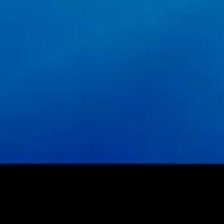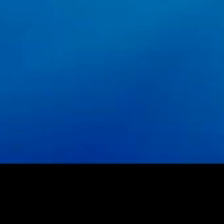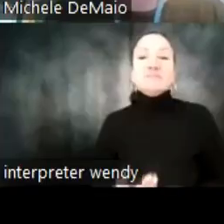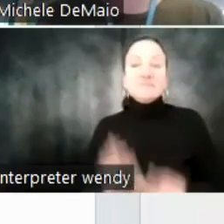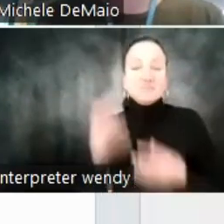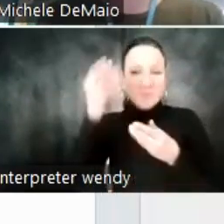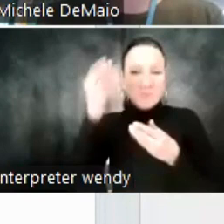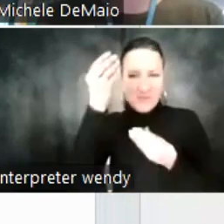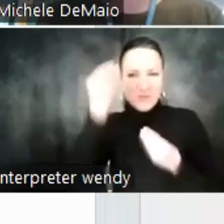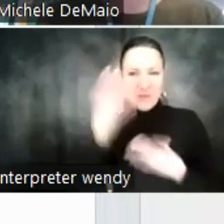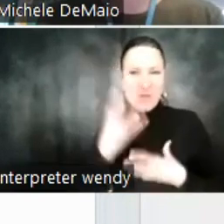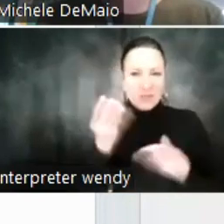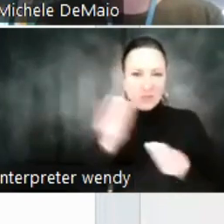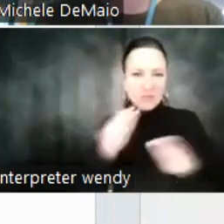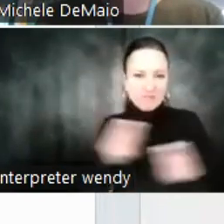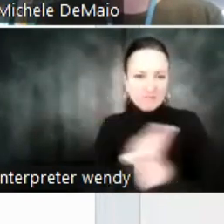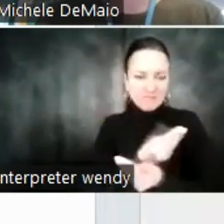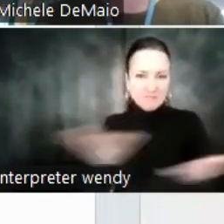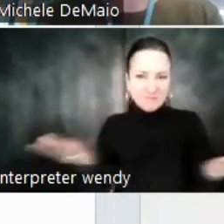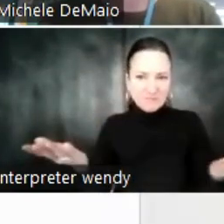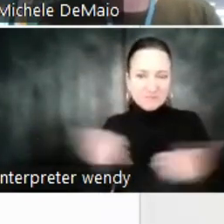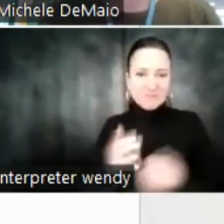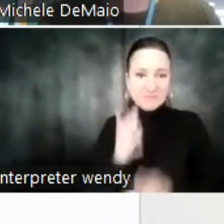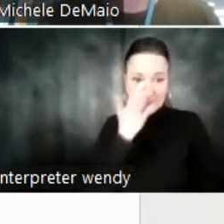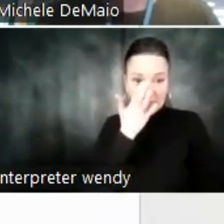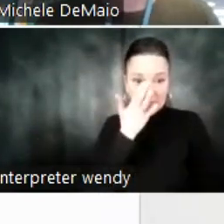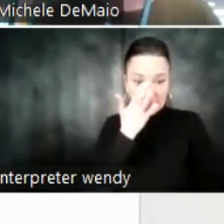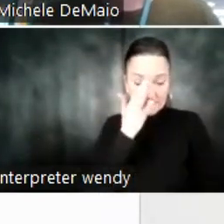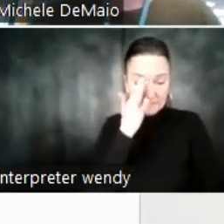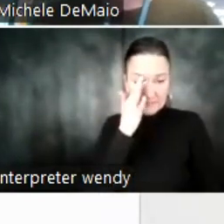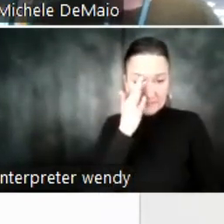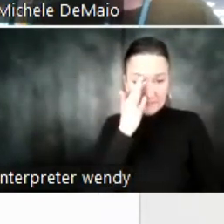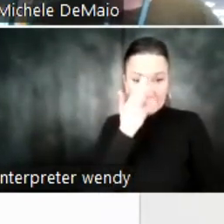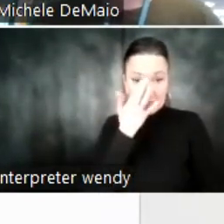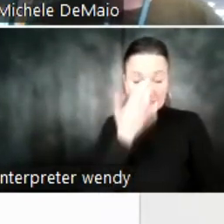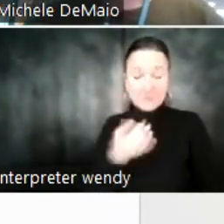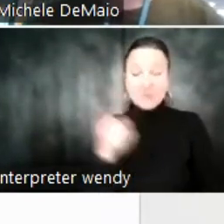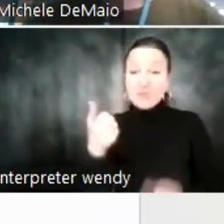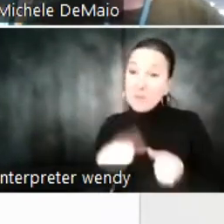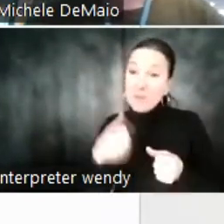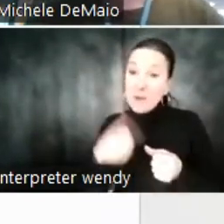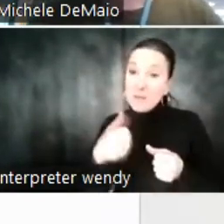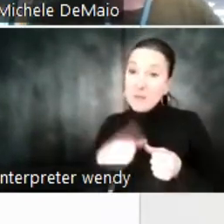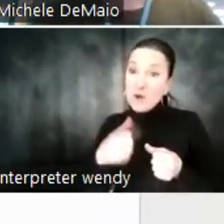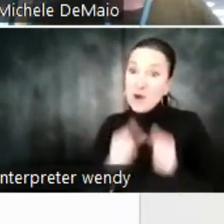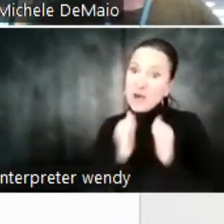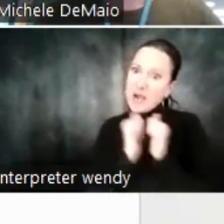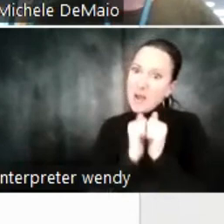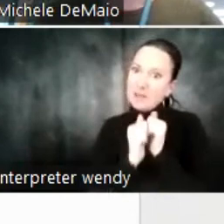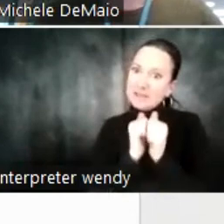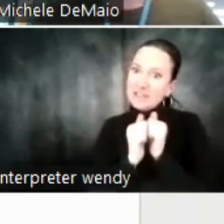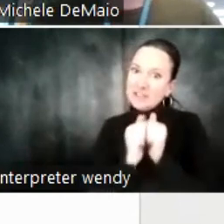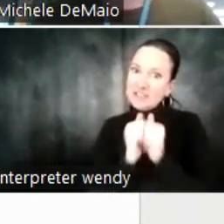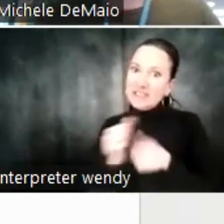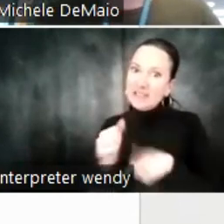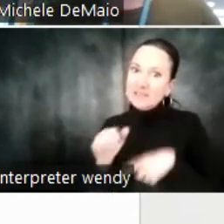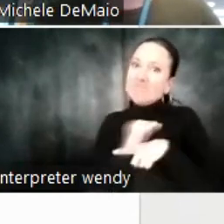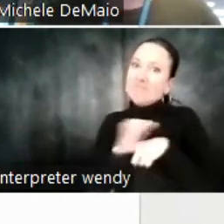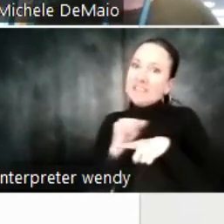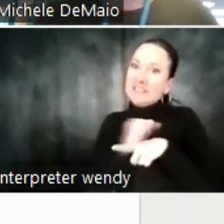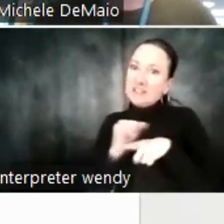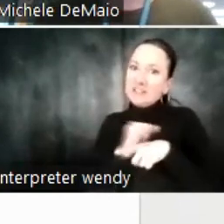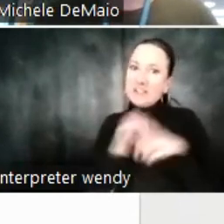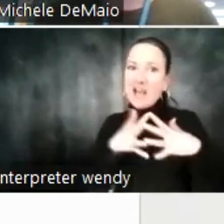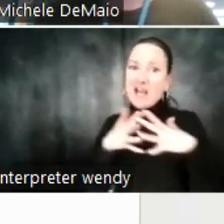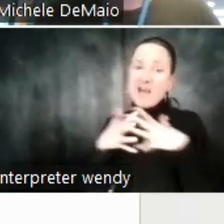some information with everybody before we get started. The first thing is, how many of you know that we're running a contest right now called